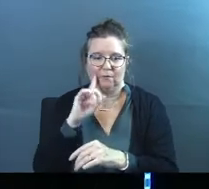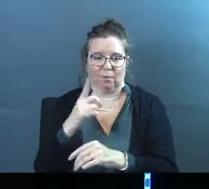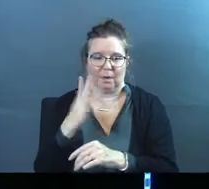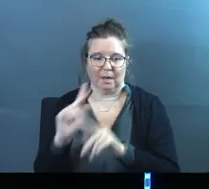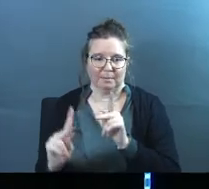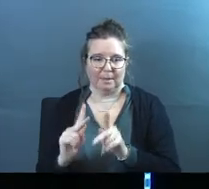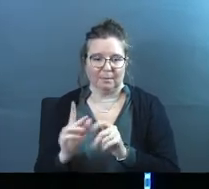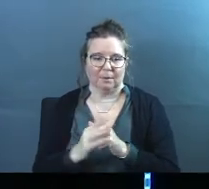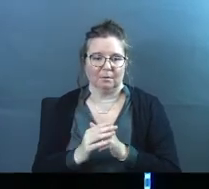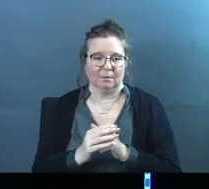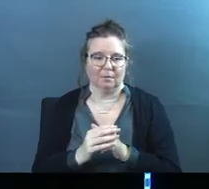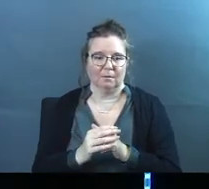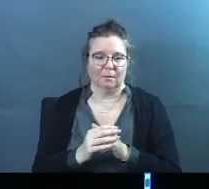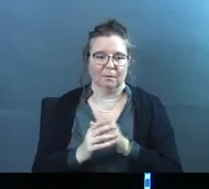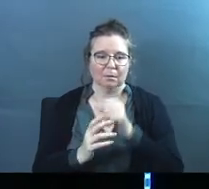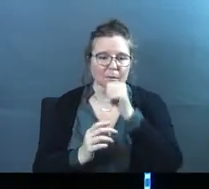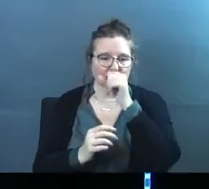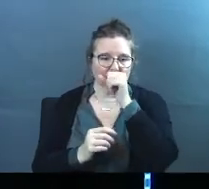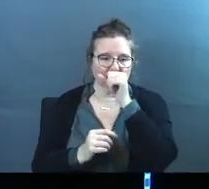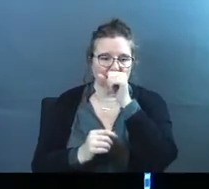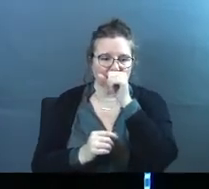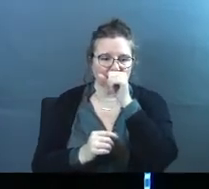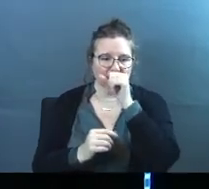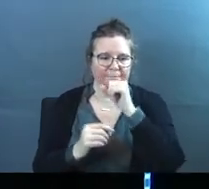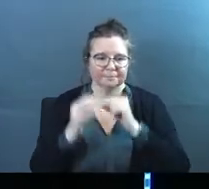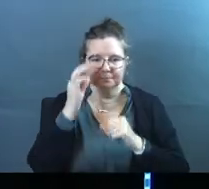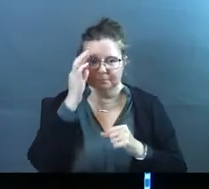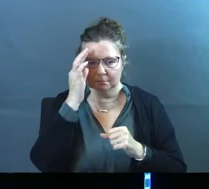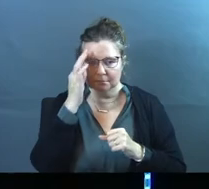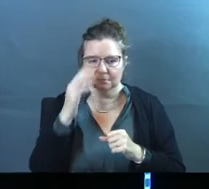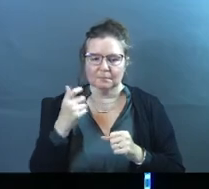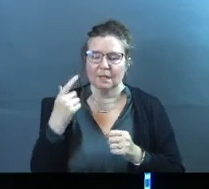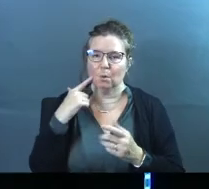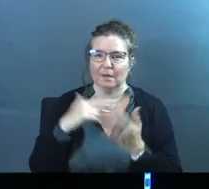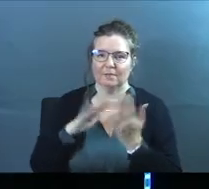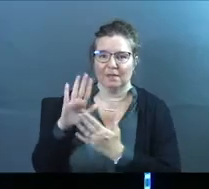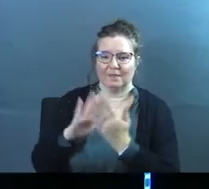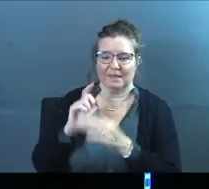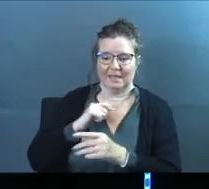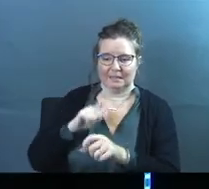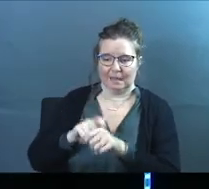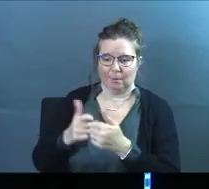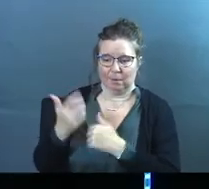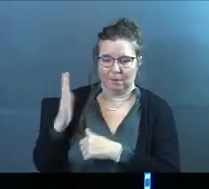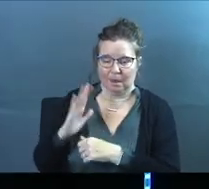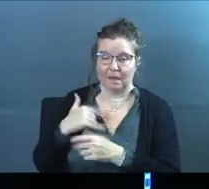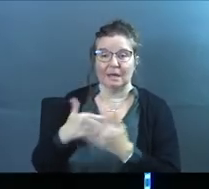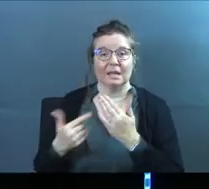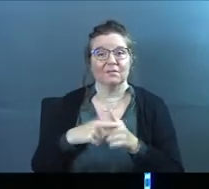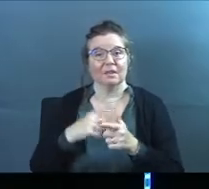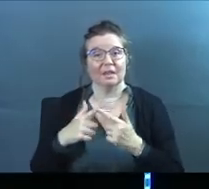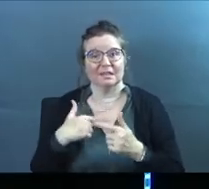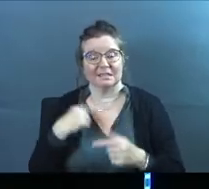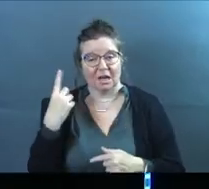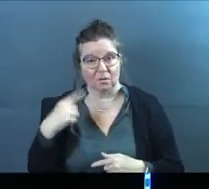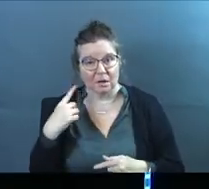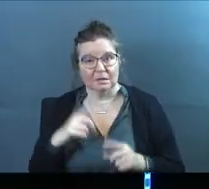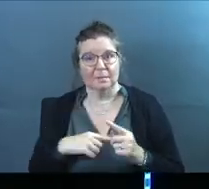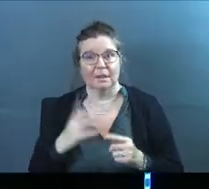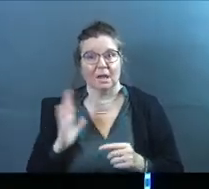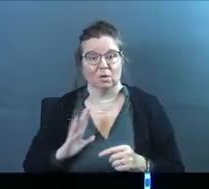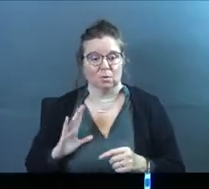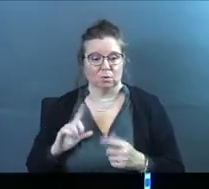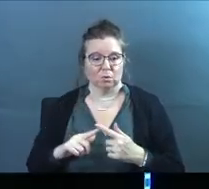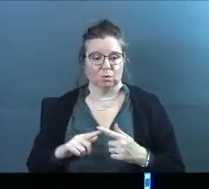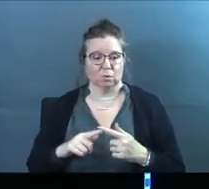behalf of God's people and hear from God for the people, right? He was the only one that could have that face to face, that time with God. And even then, it's kind of crazy, but